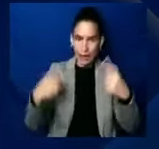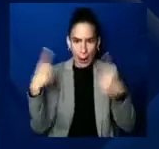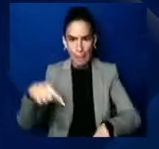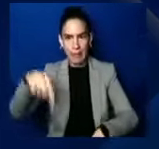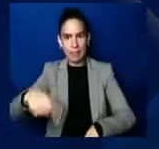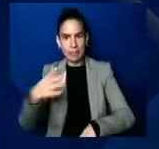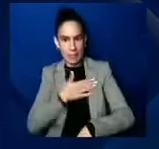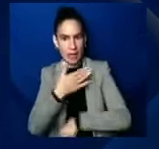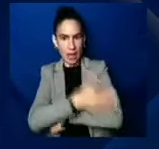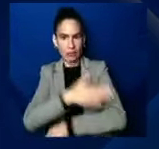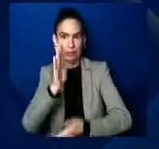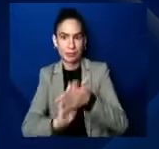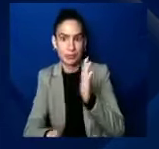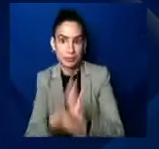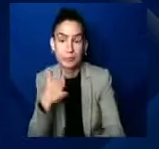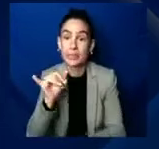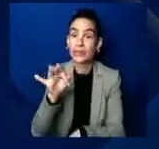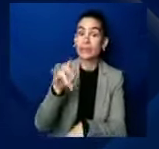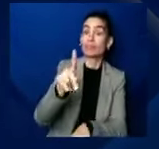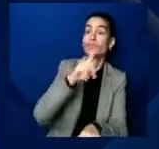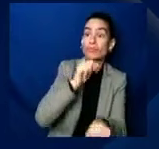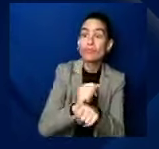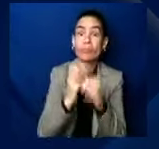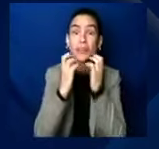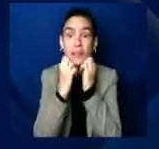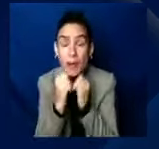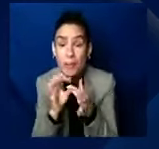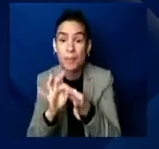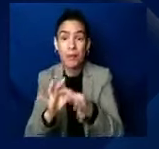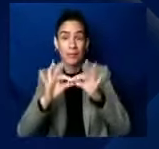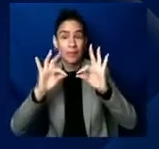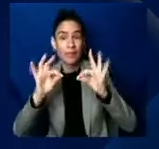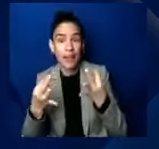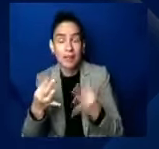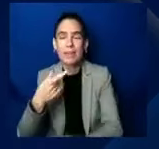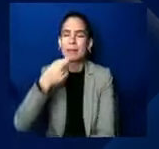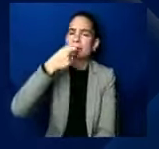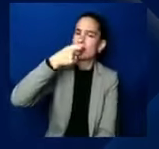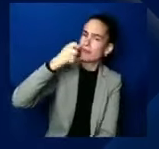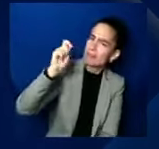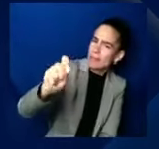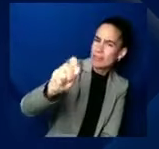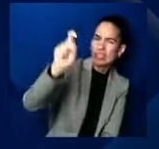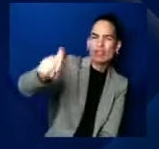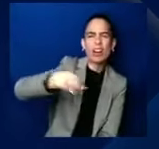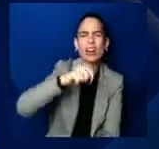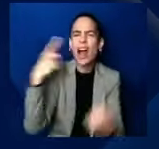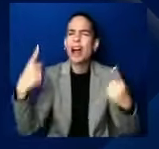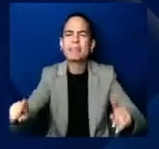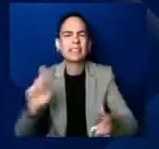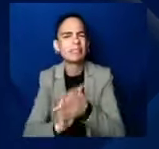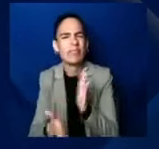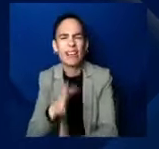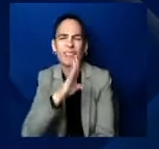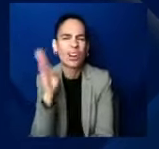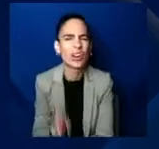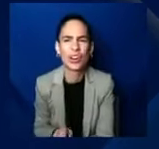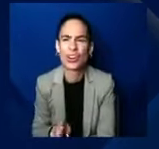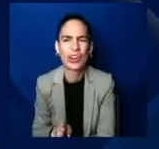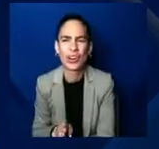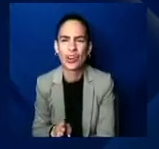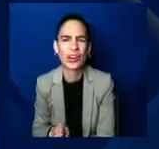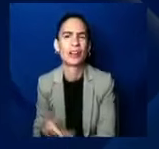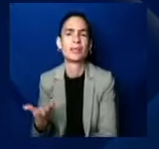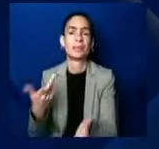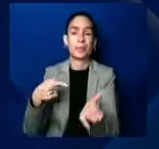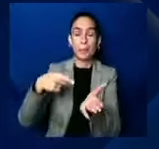not, that should not happen. Full stop. And, and I, I think, you know, this, this paid family of issue is one that